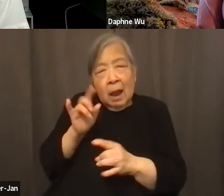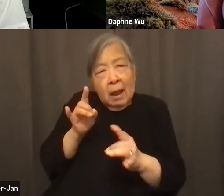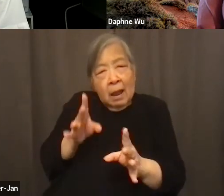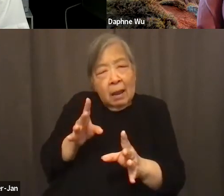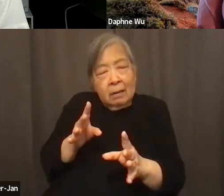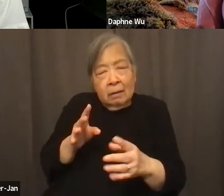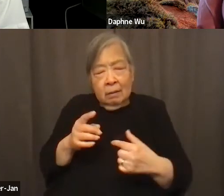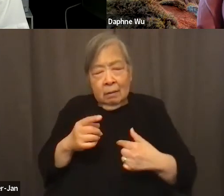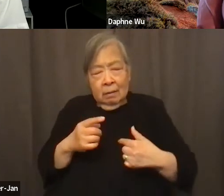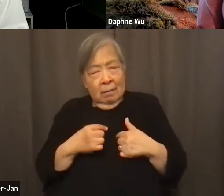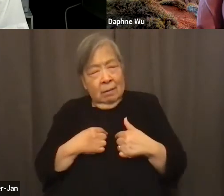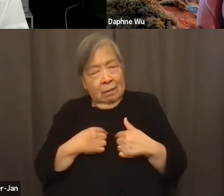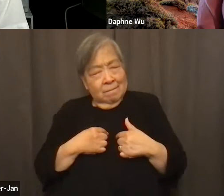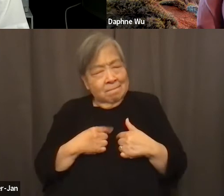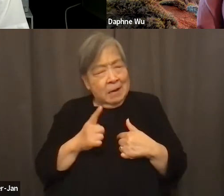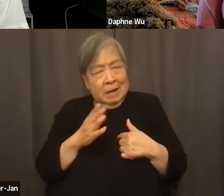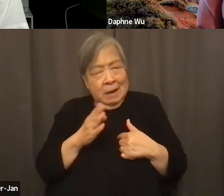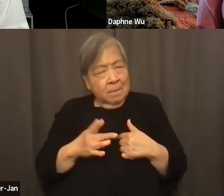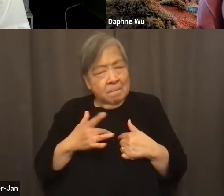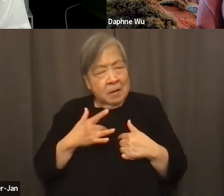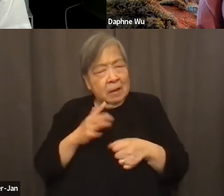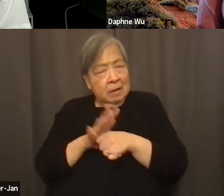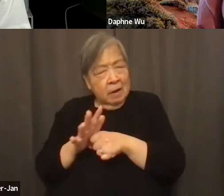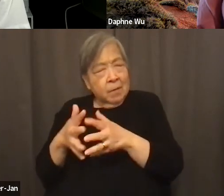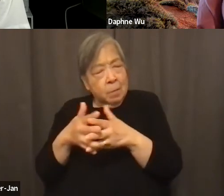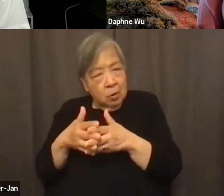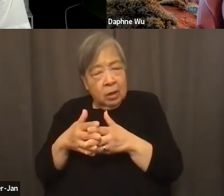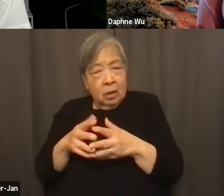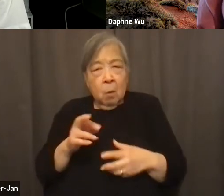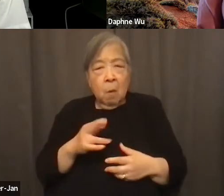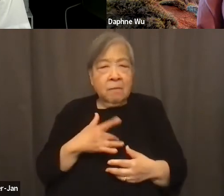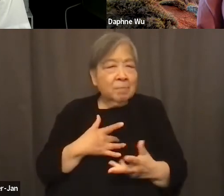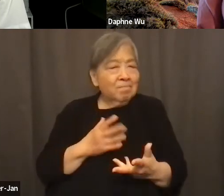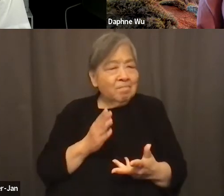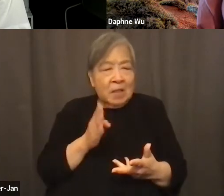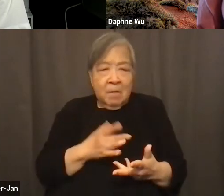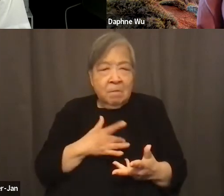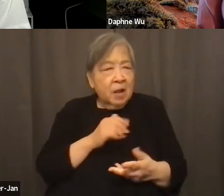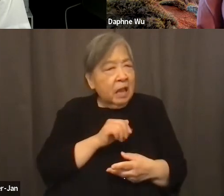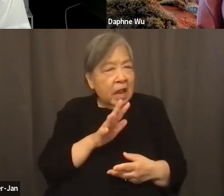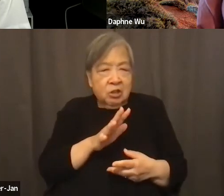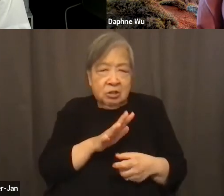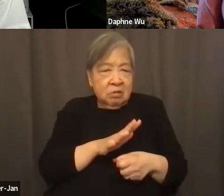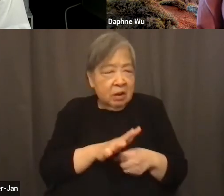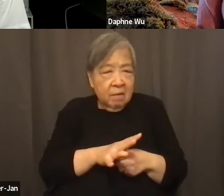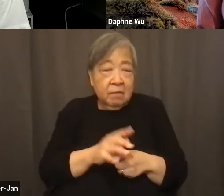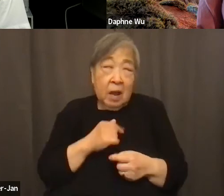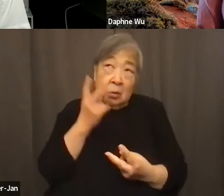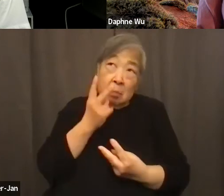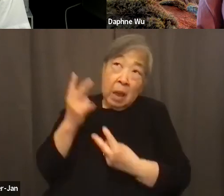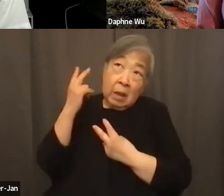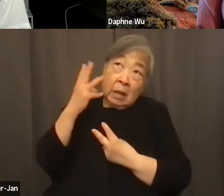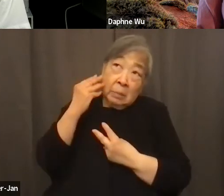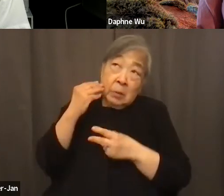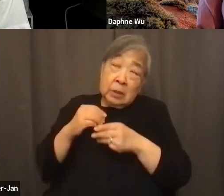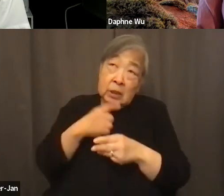felt quite American enough or you don't feel Asian enough. And I look back on my experiences of Chinatown and that's where I